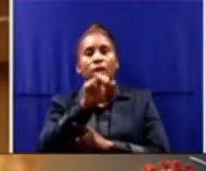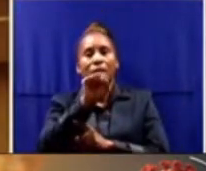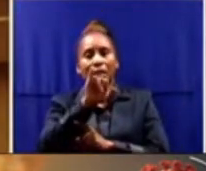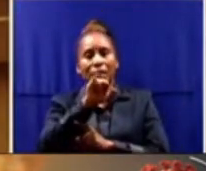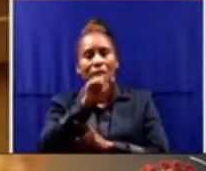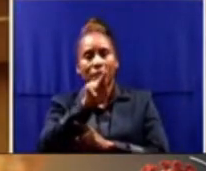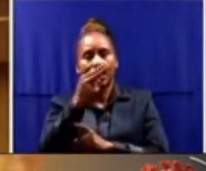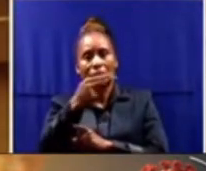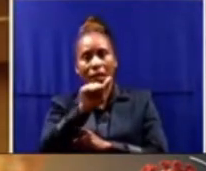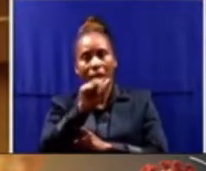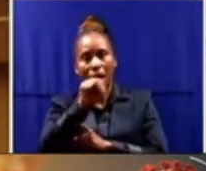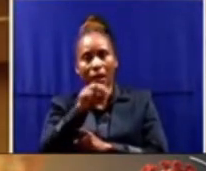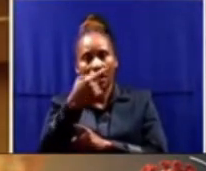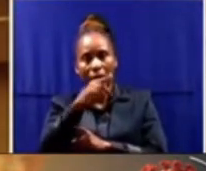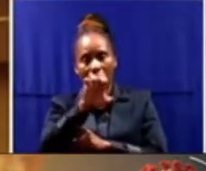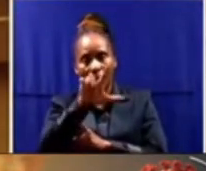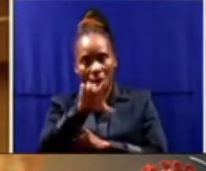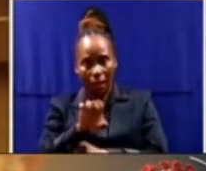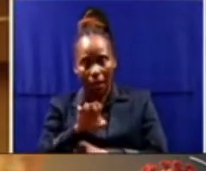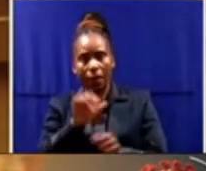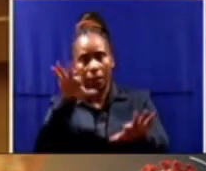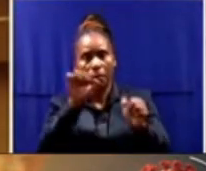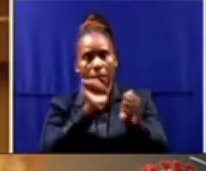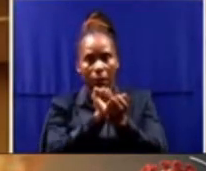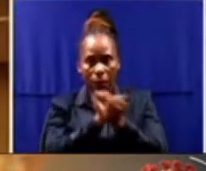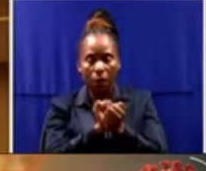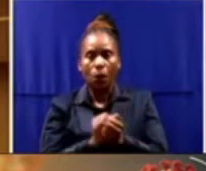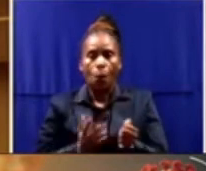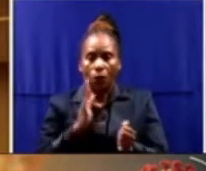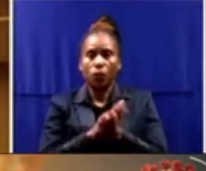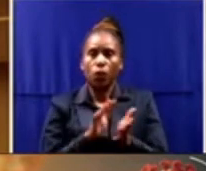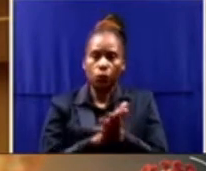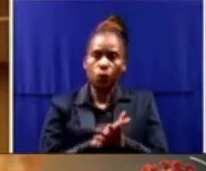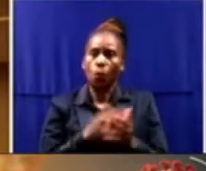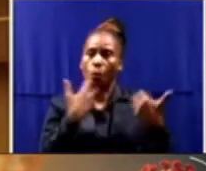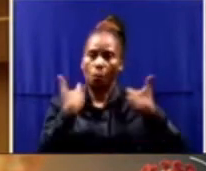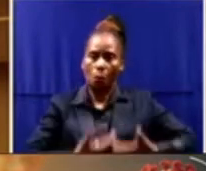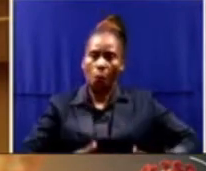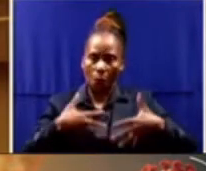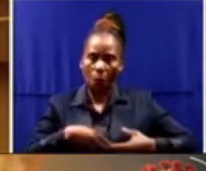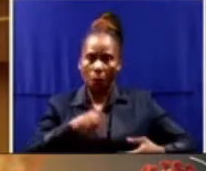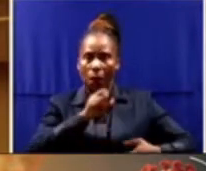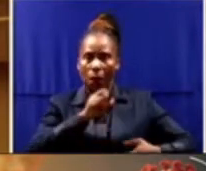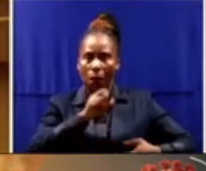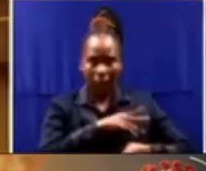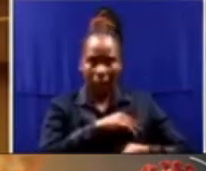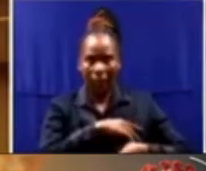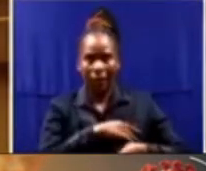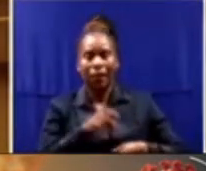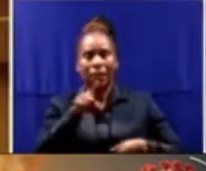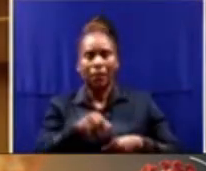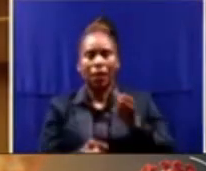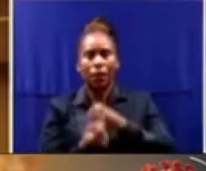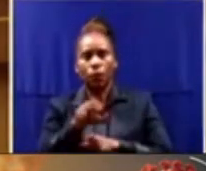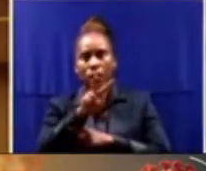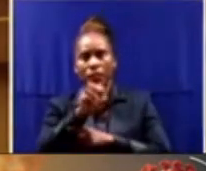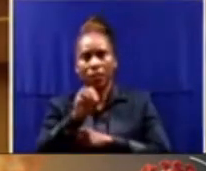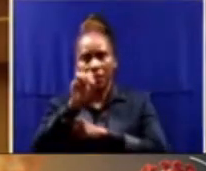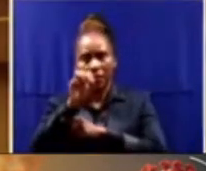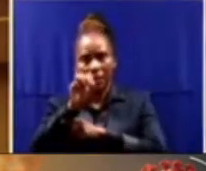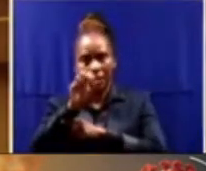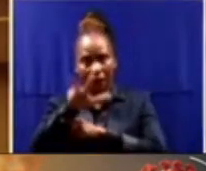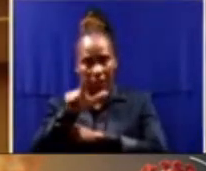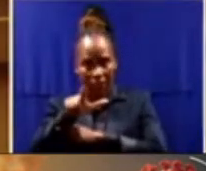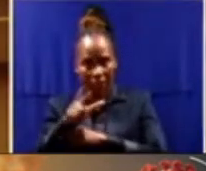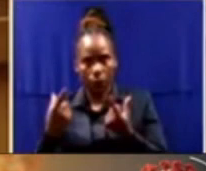assault with intent to do grievous bodily harm. His arrest and subsequent sentencing in 2017 triggered a DNA test in